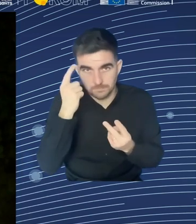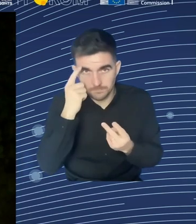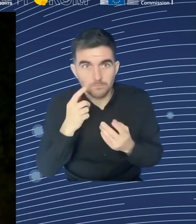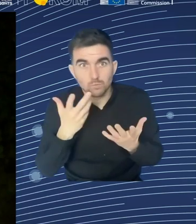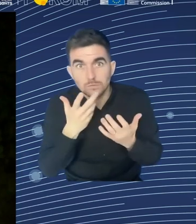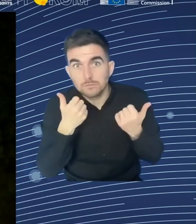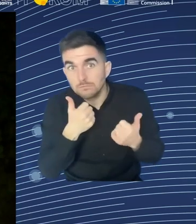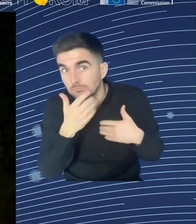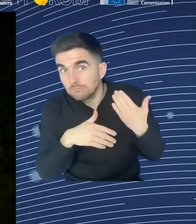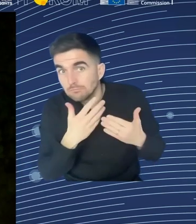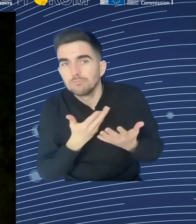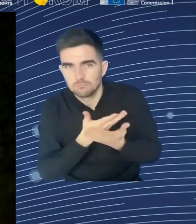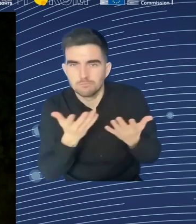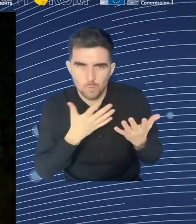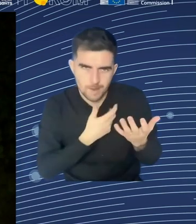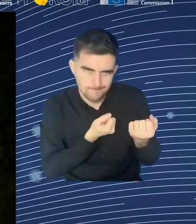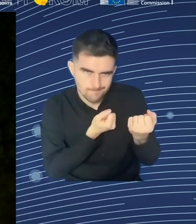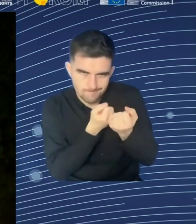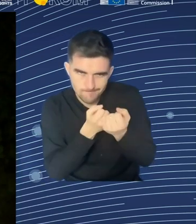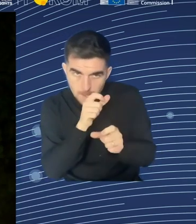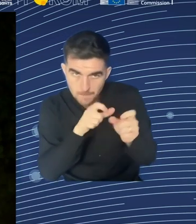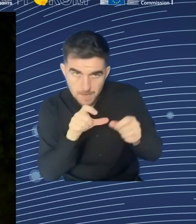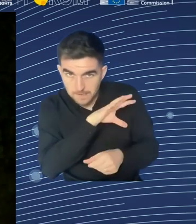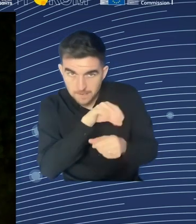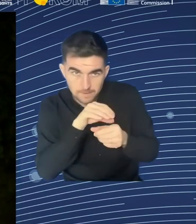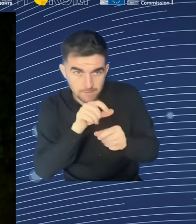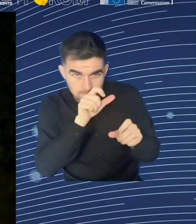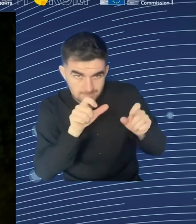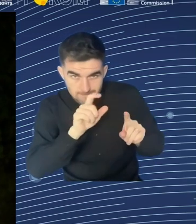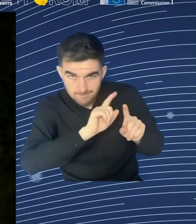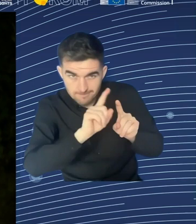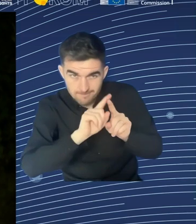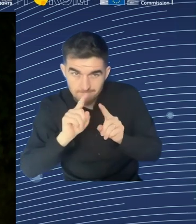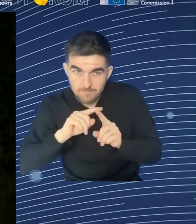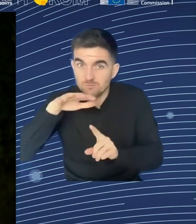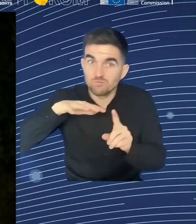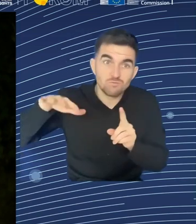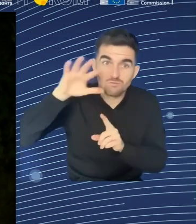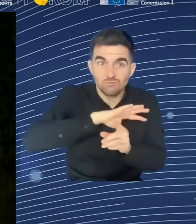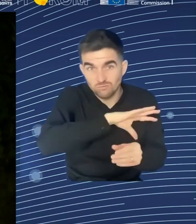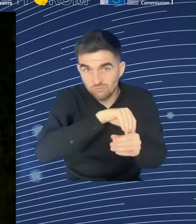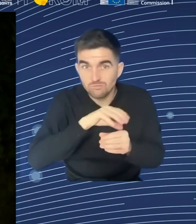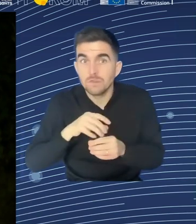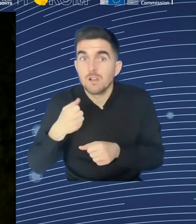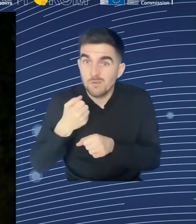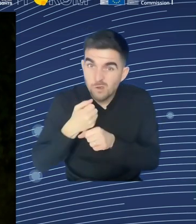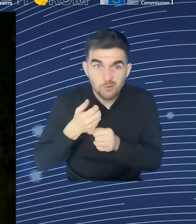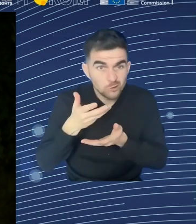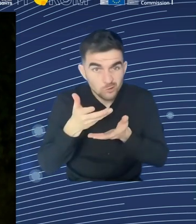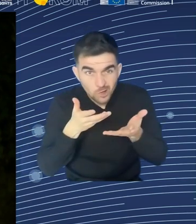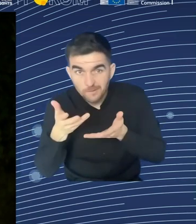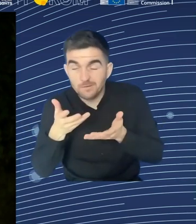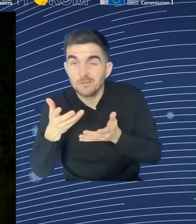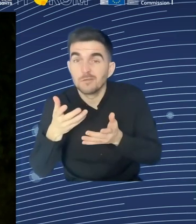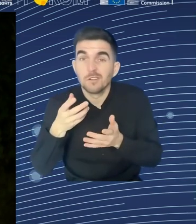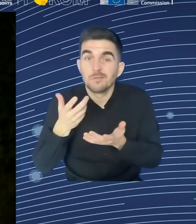these people to be able to return to the labor markets, to contribute, to also have a positive mindset and appreciation of their